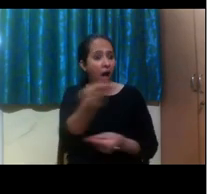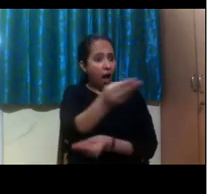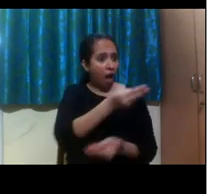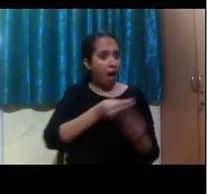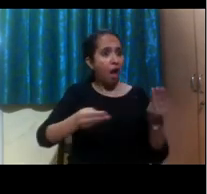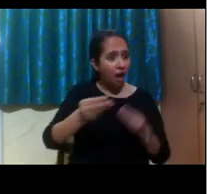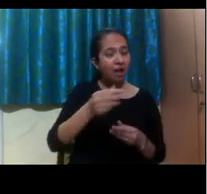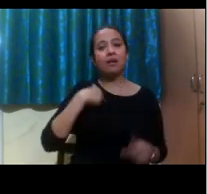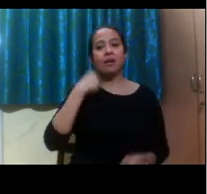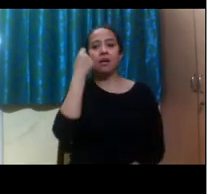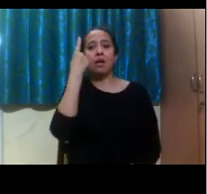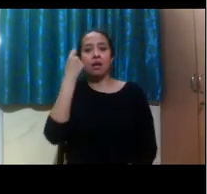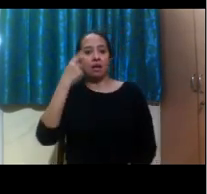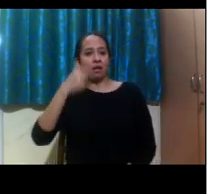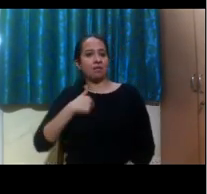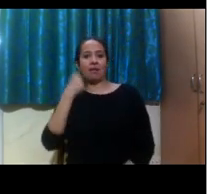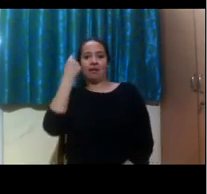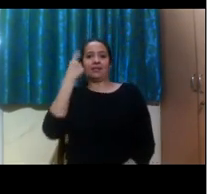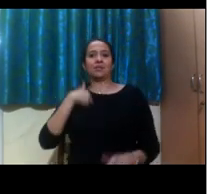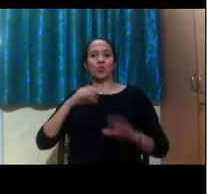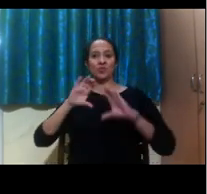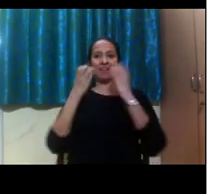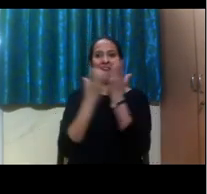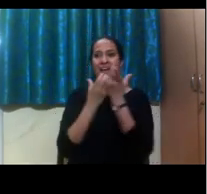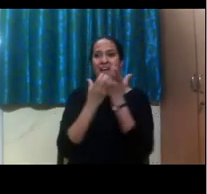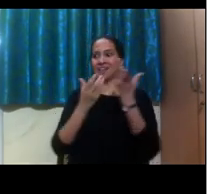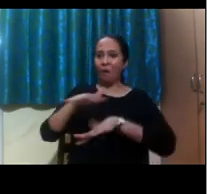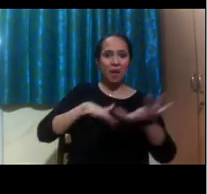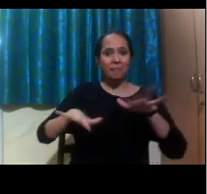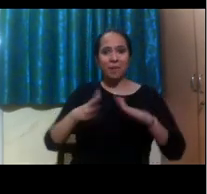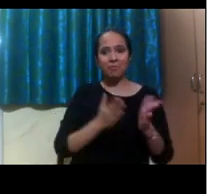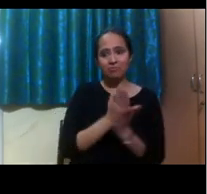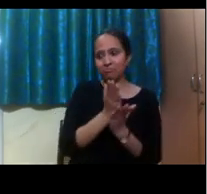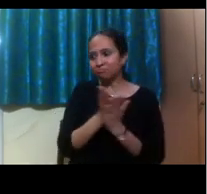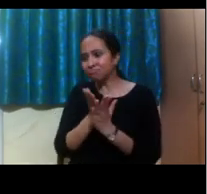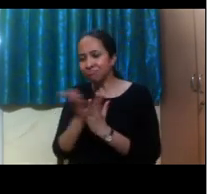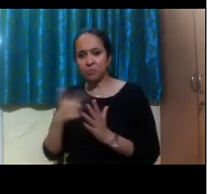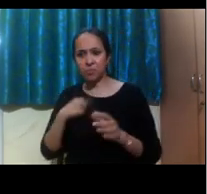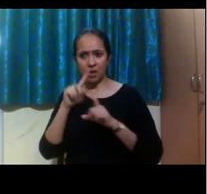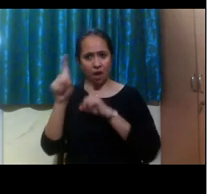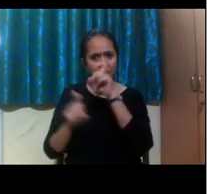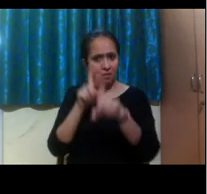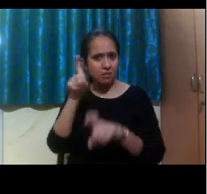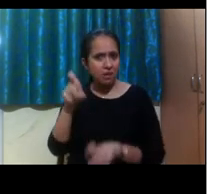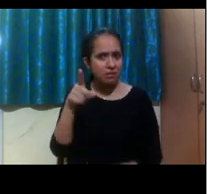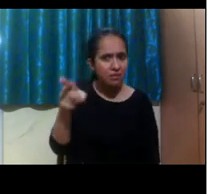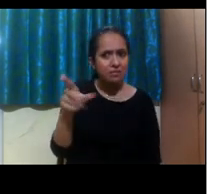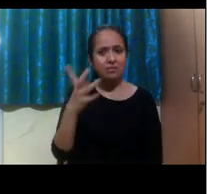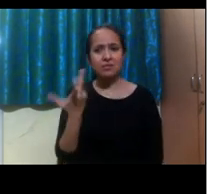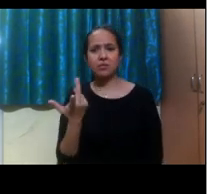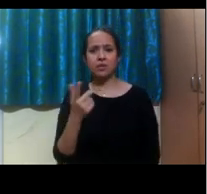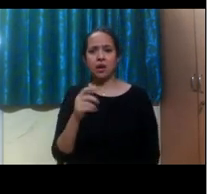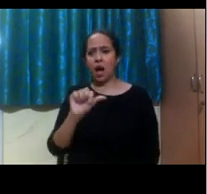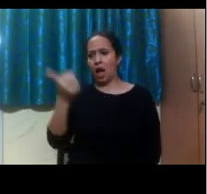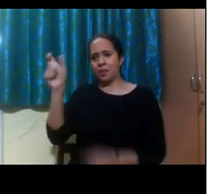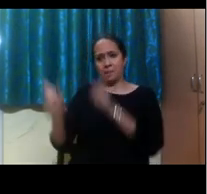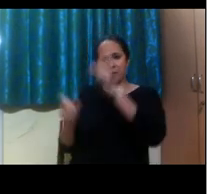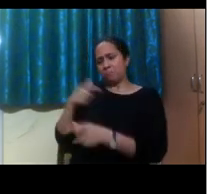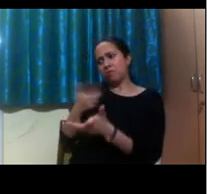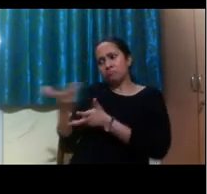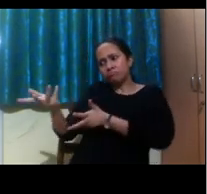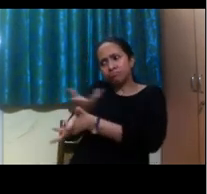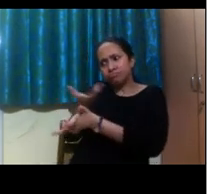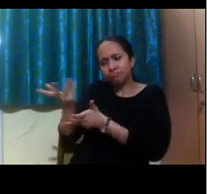my lab internship, um, navigating office hours, you know, asking questions to different people, talking to the